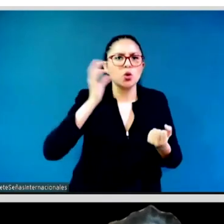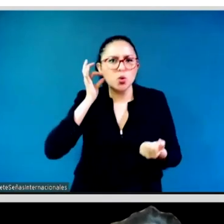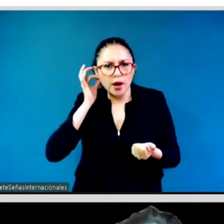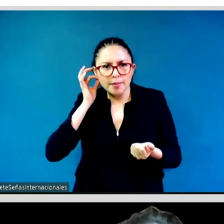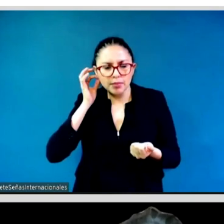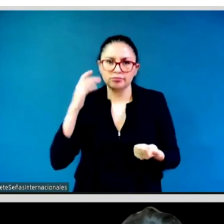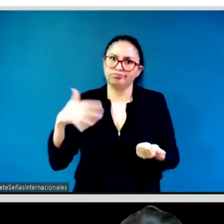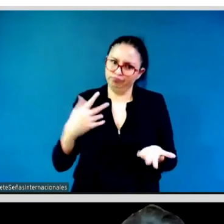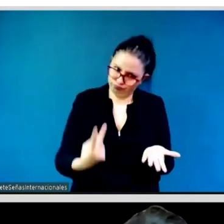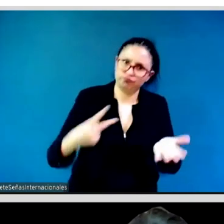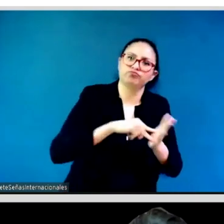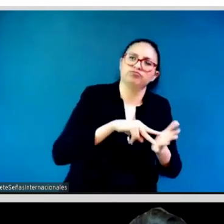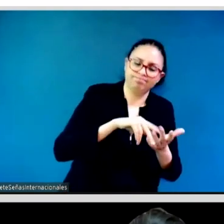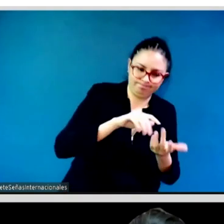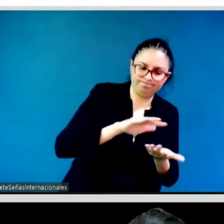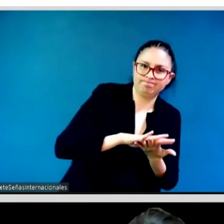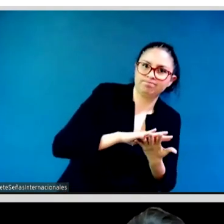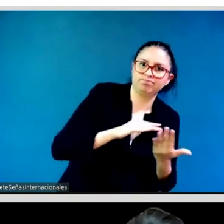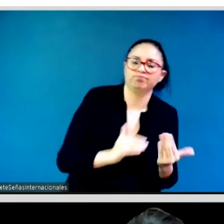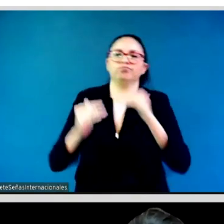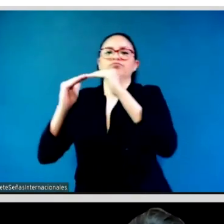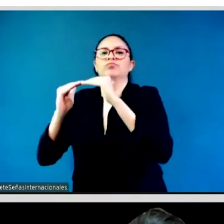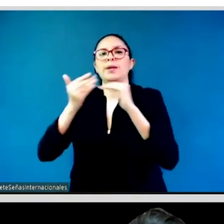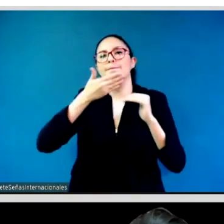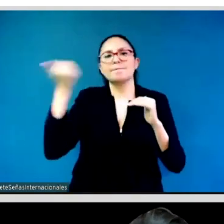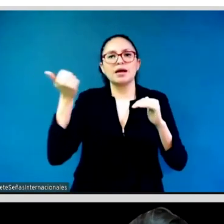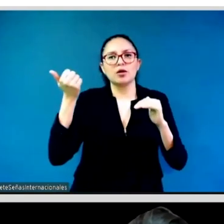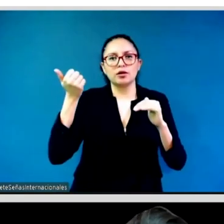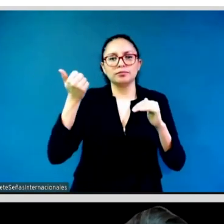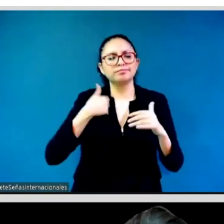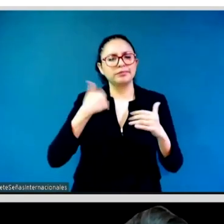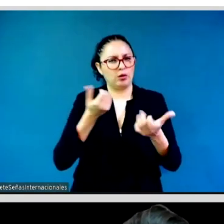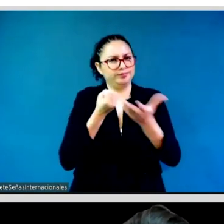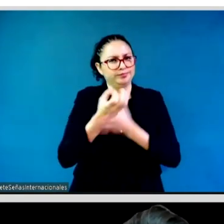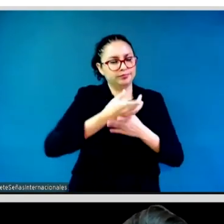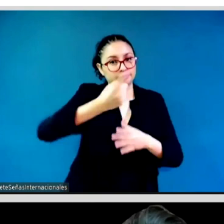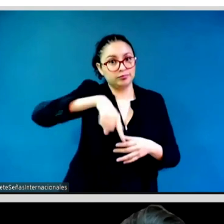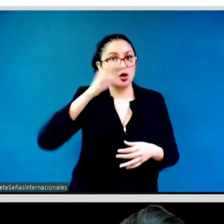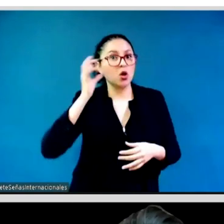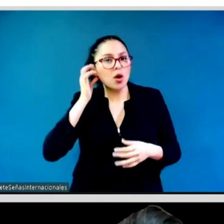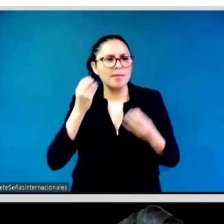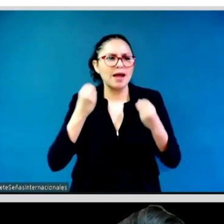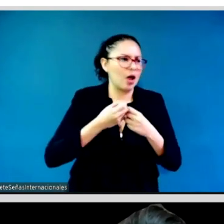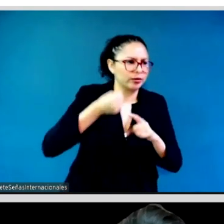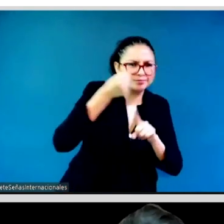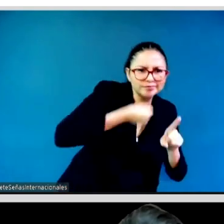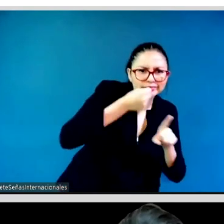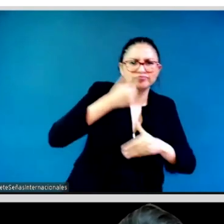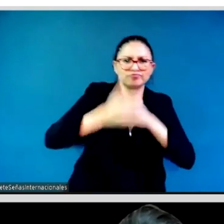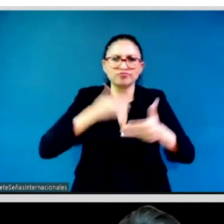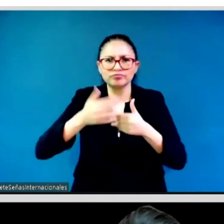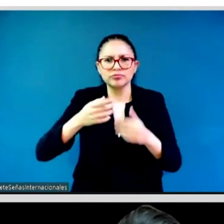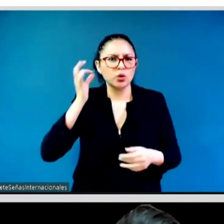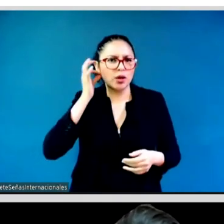young feminists bring really transformative power into these spaces. So if we want to achieve